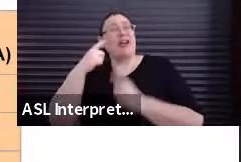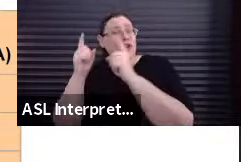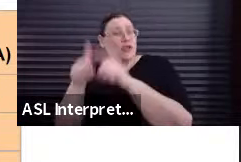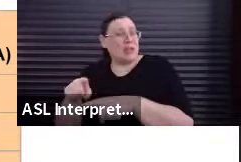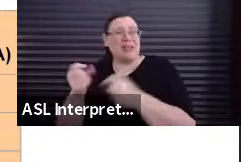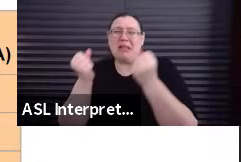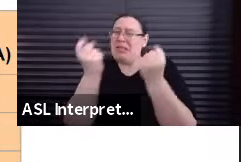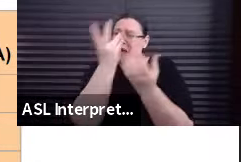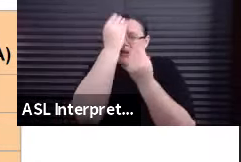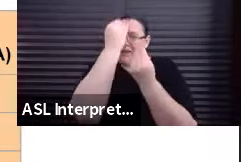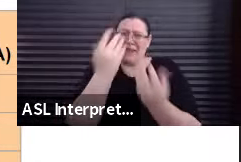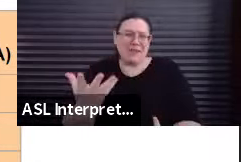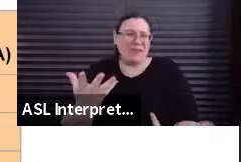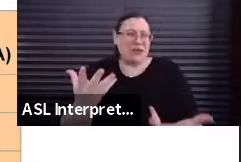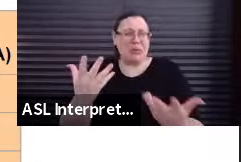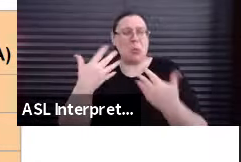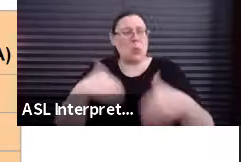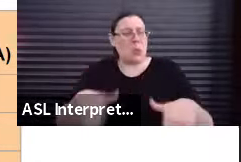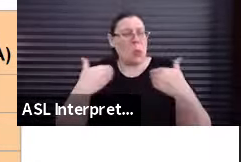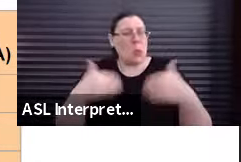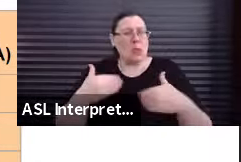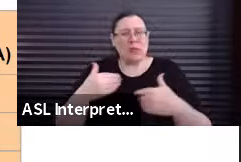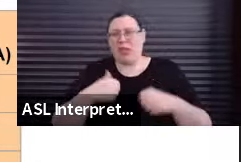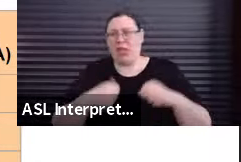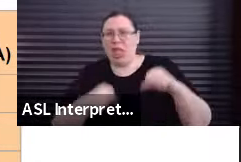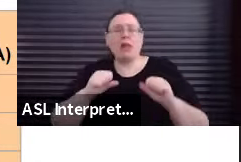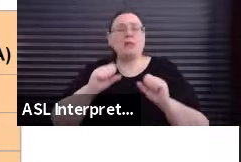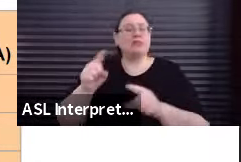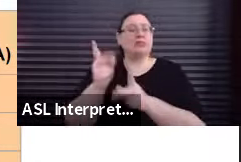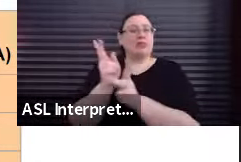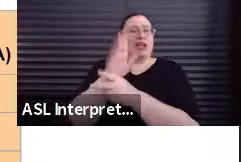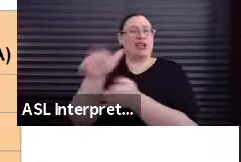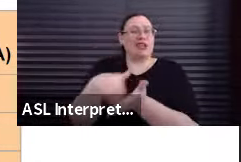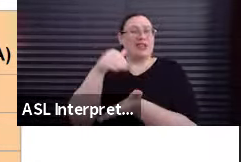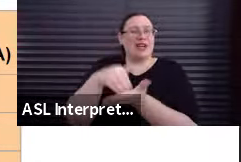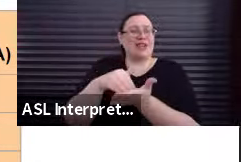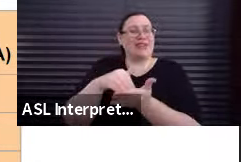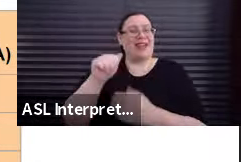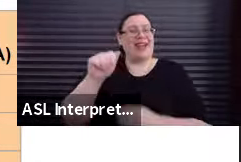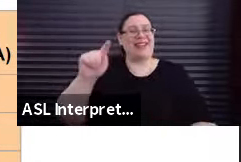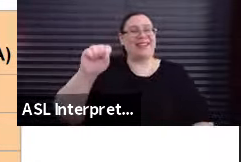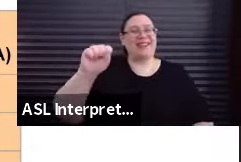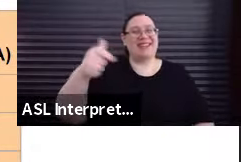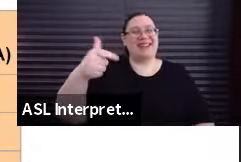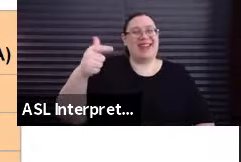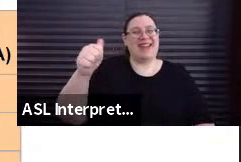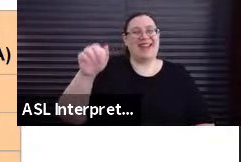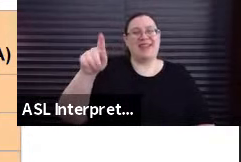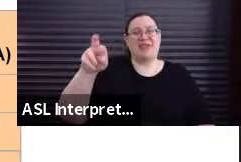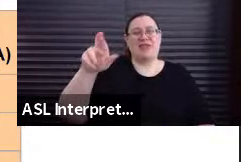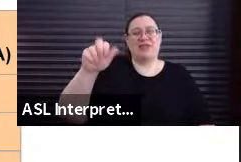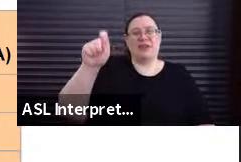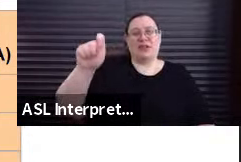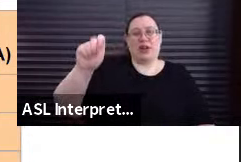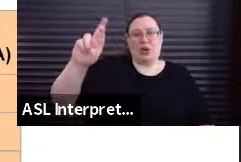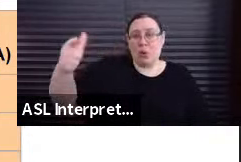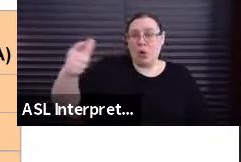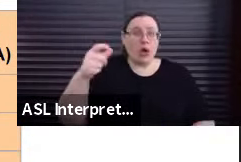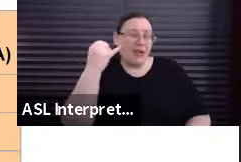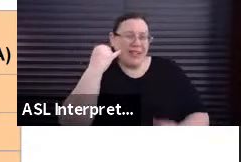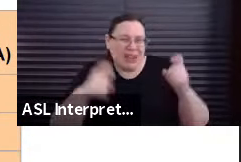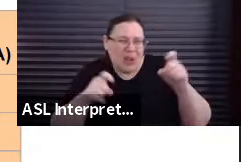hesitate to check out the production center on sagiafter.org for more information, or give us a call if you have any questions.